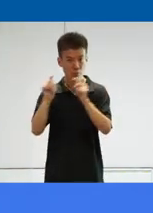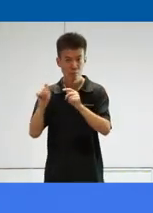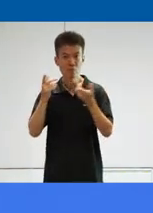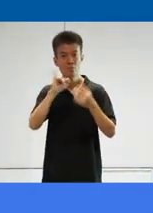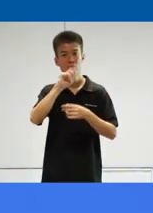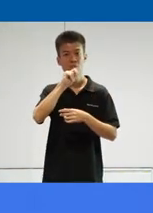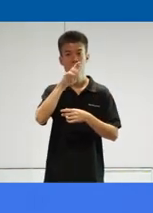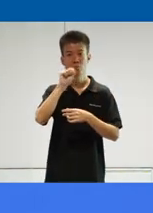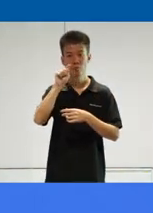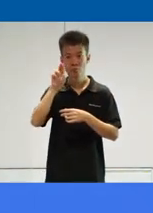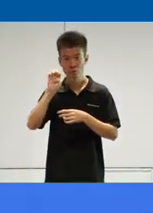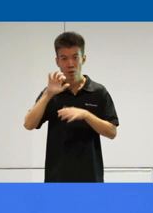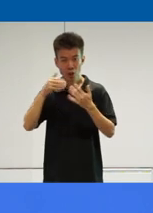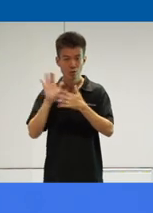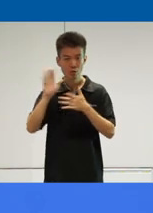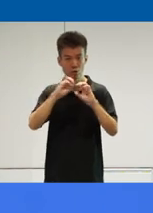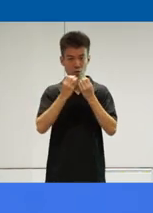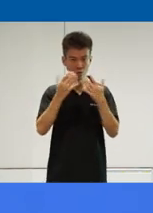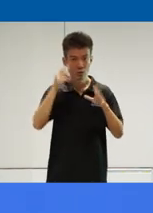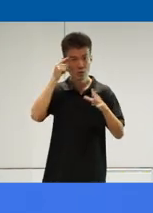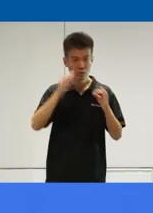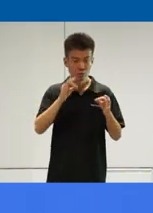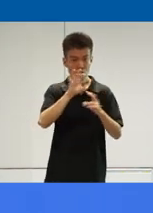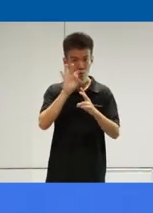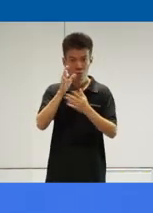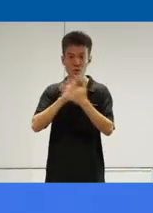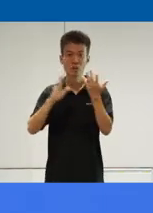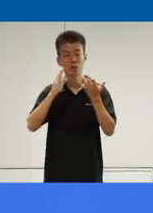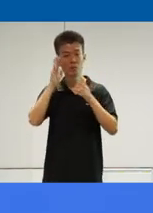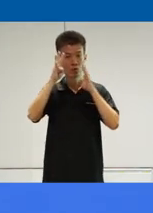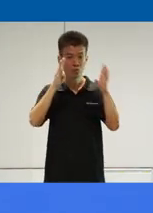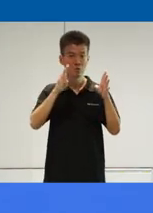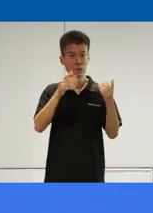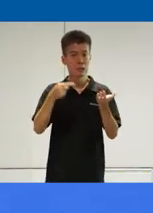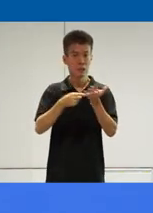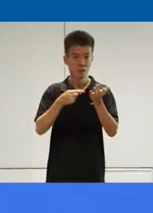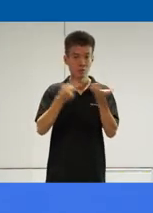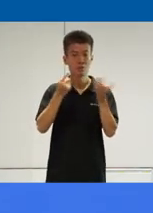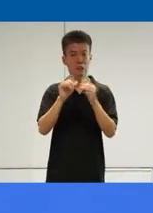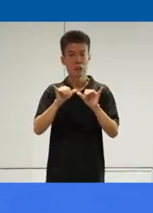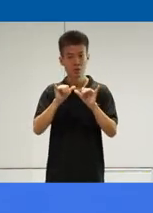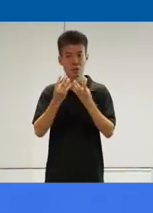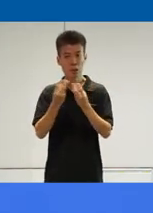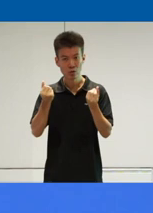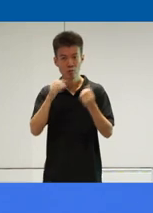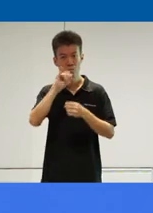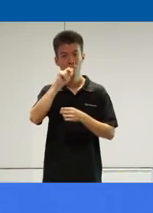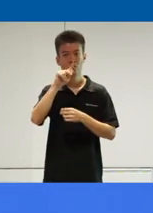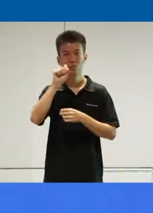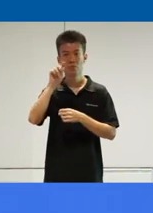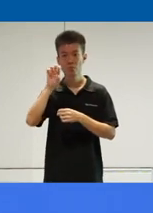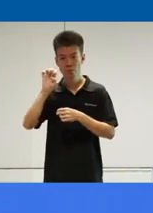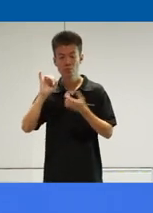infrastructure, how the organization has decided to select certain innovative technologies, engineering solutions and infrastructure to